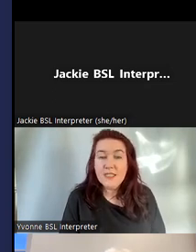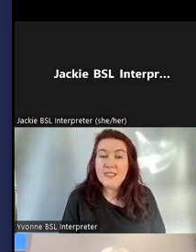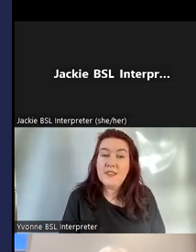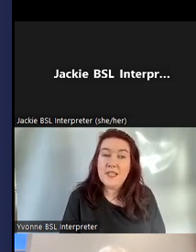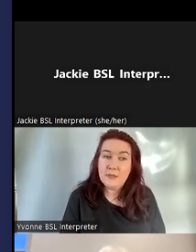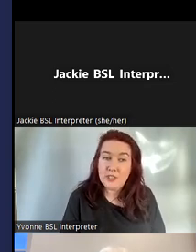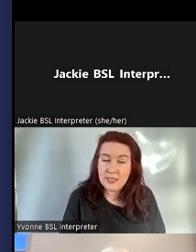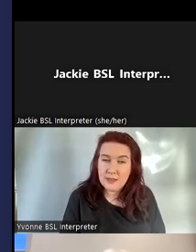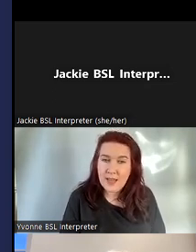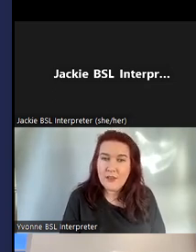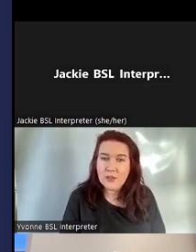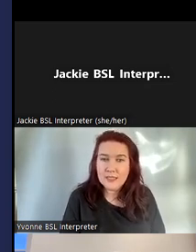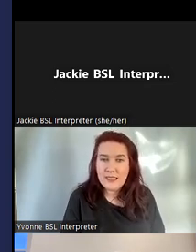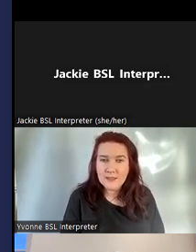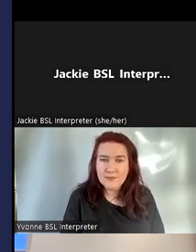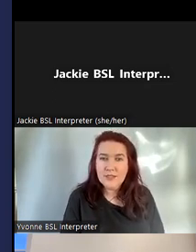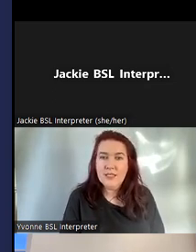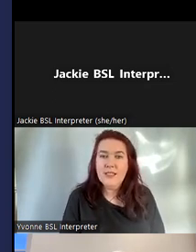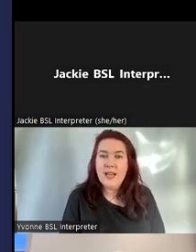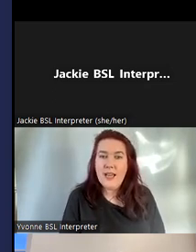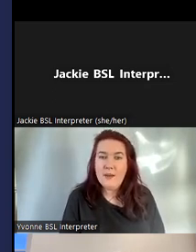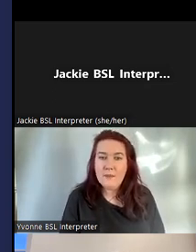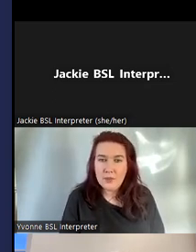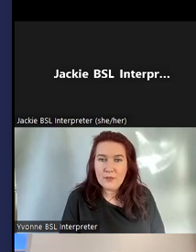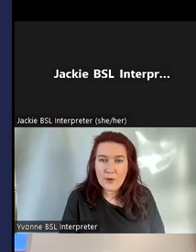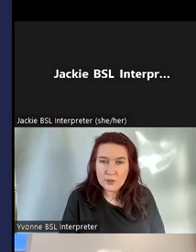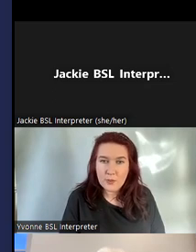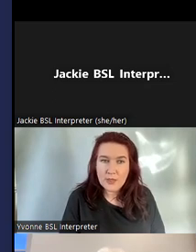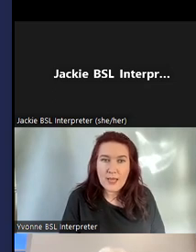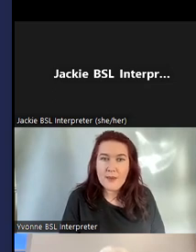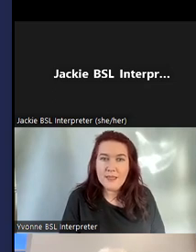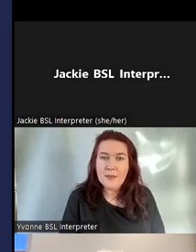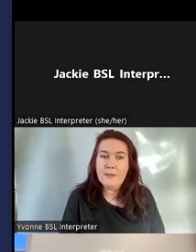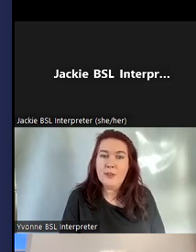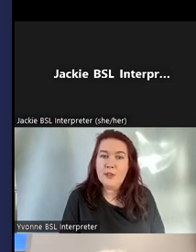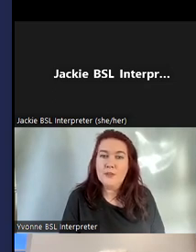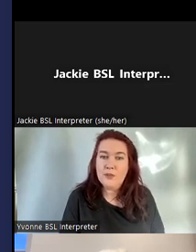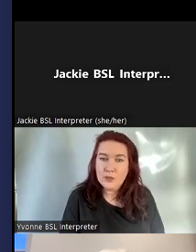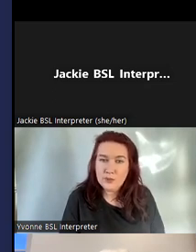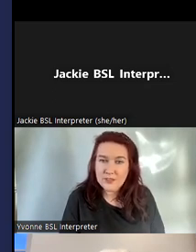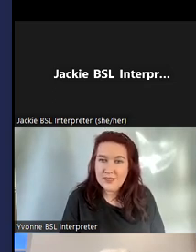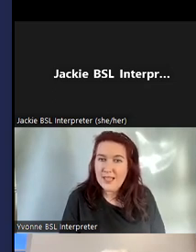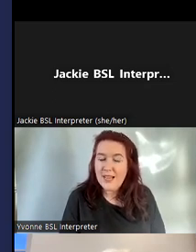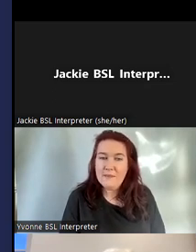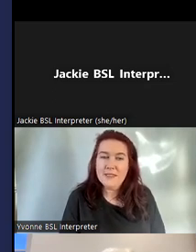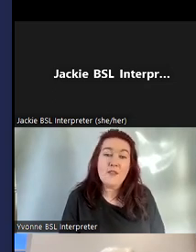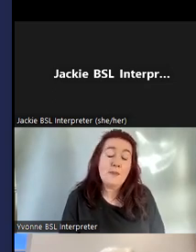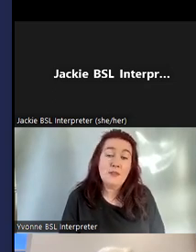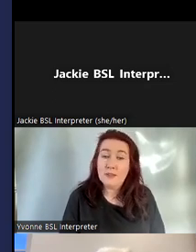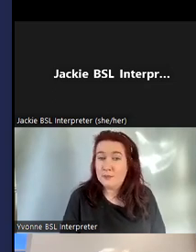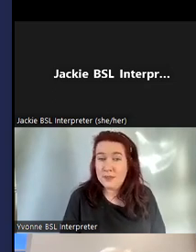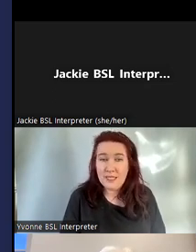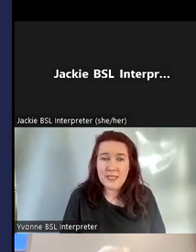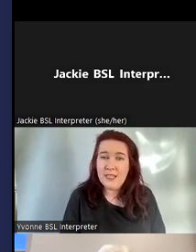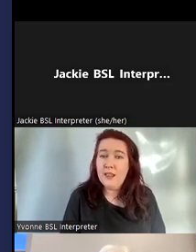You can see the three images there that I have on screen. The first one is that people are looking at photos. Deaf